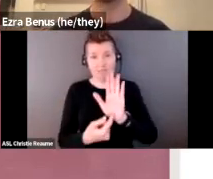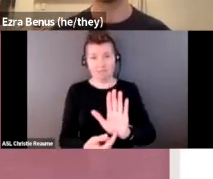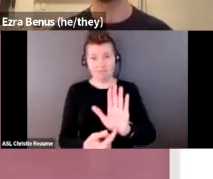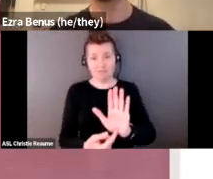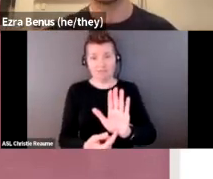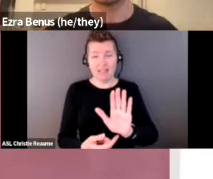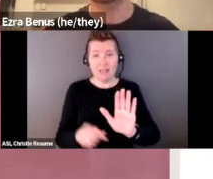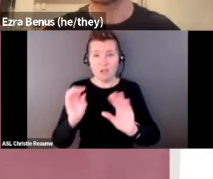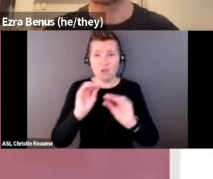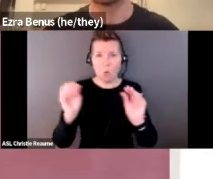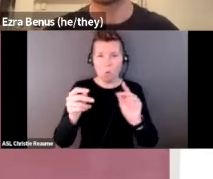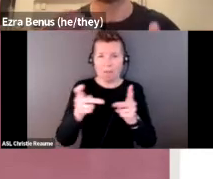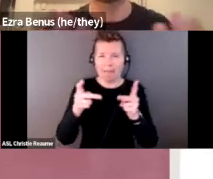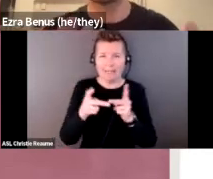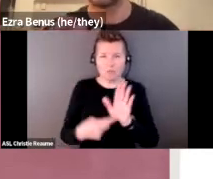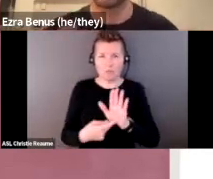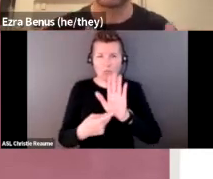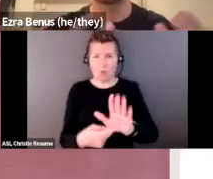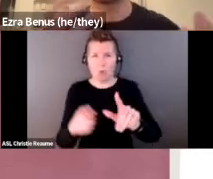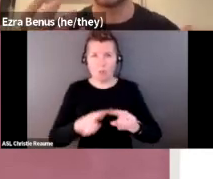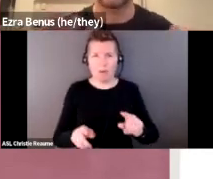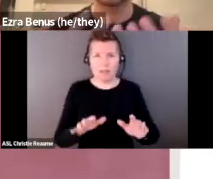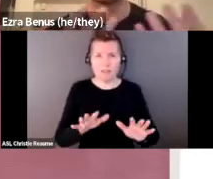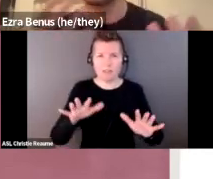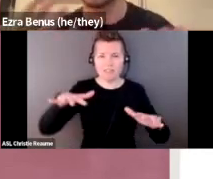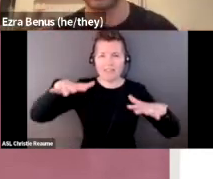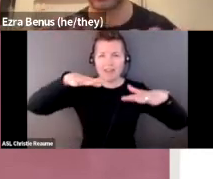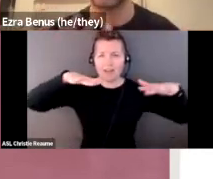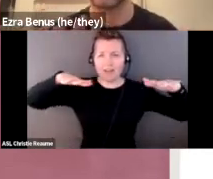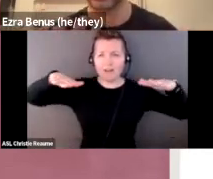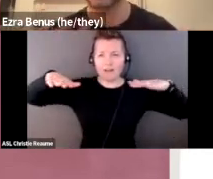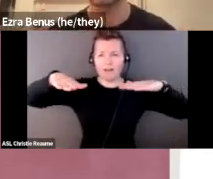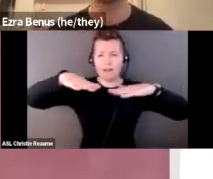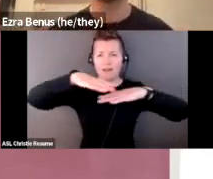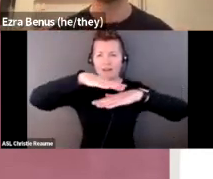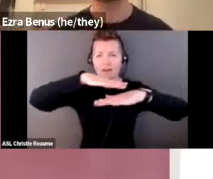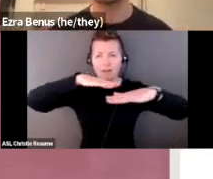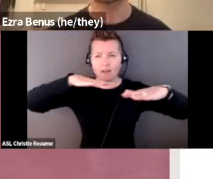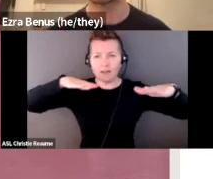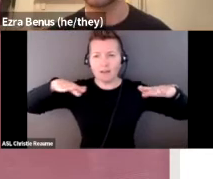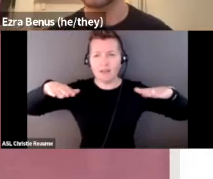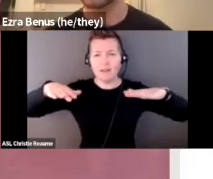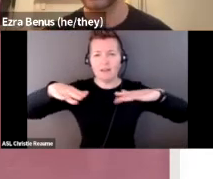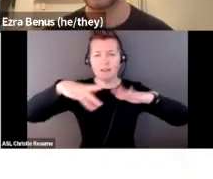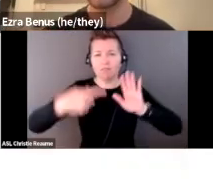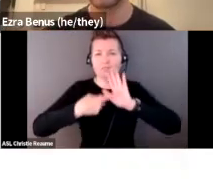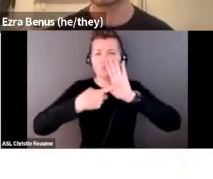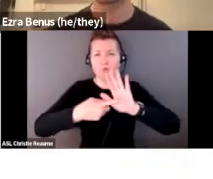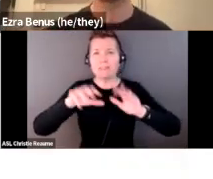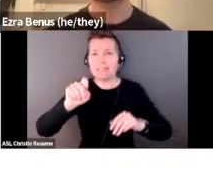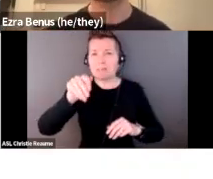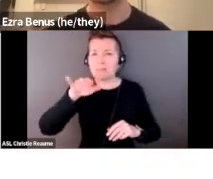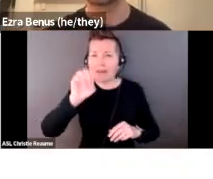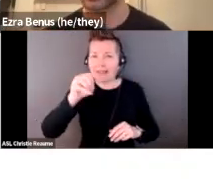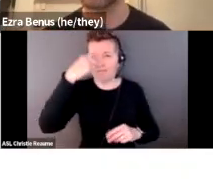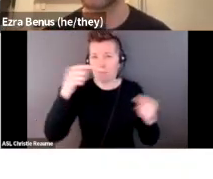this is a space of both high low pain of that, of that in between space. We go to the next slide. So